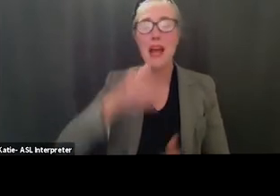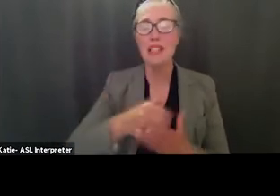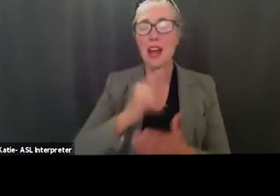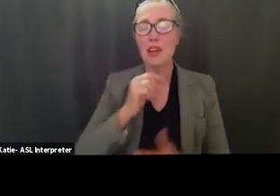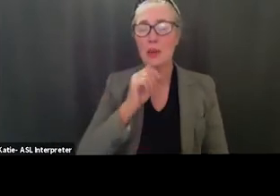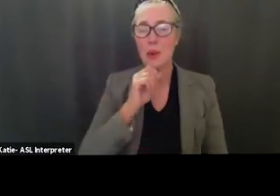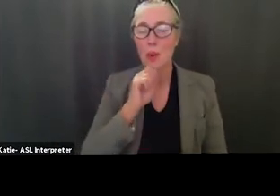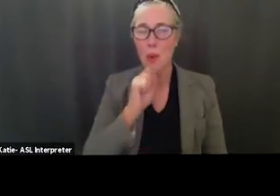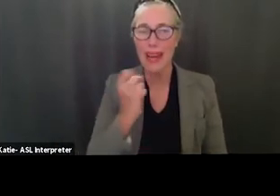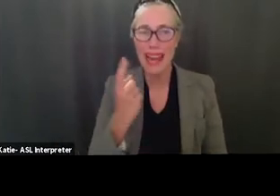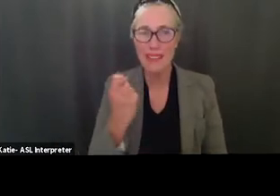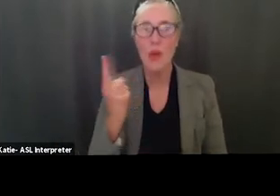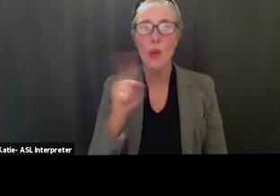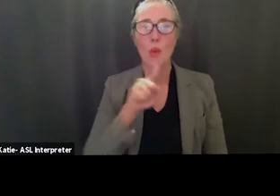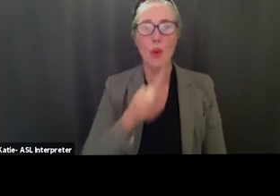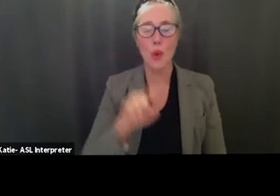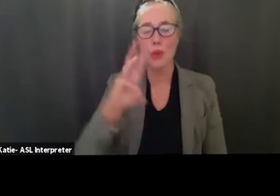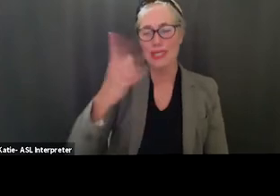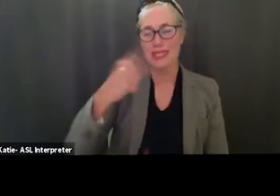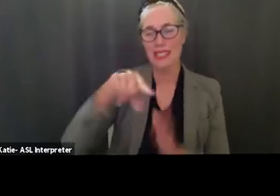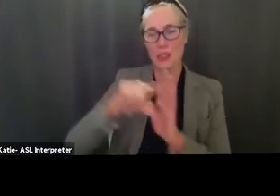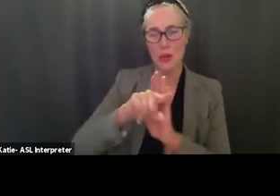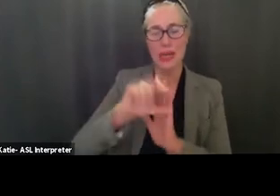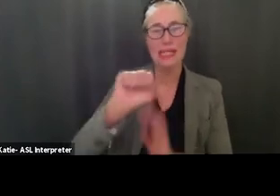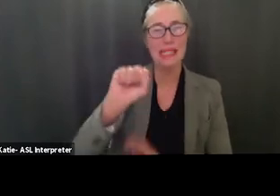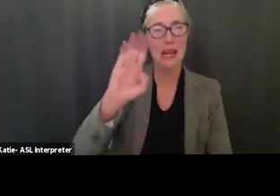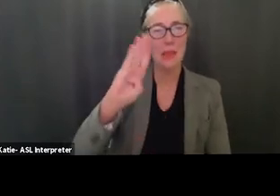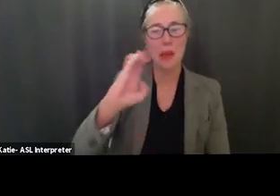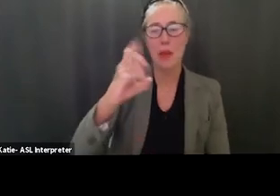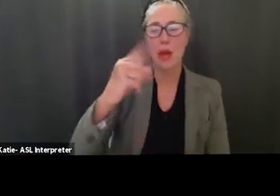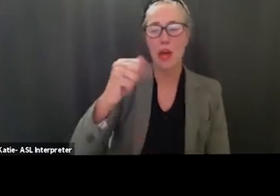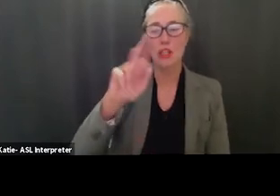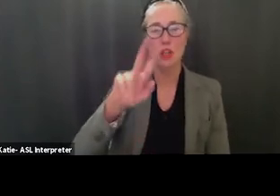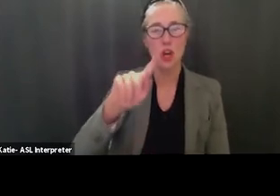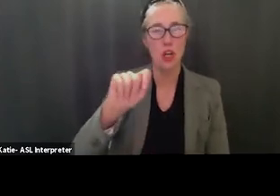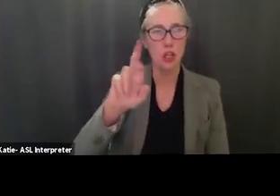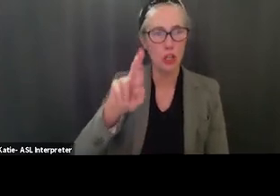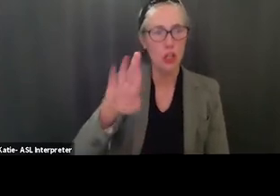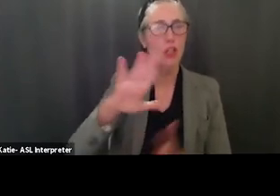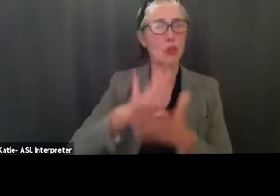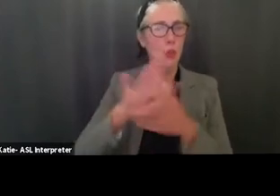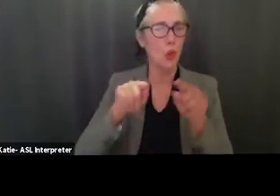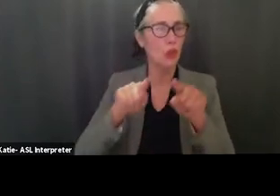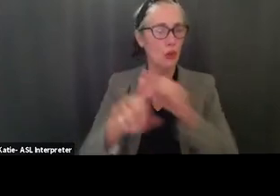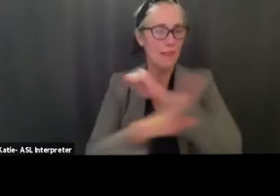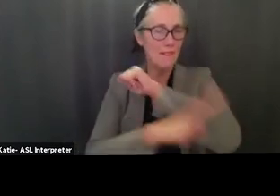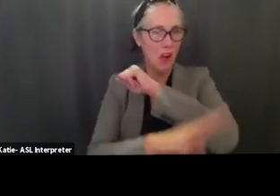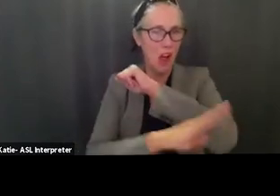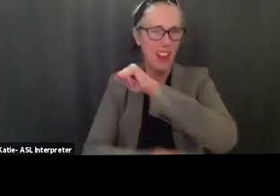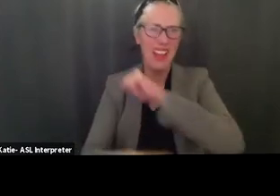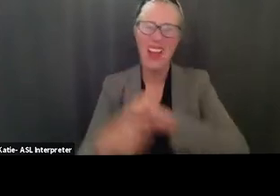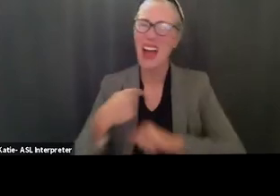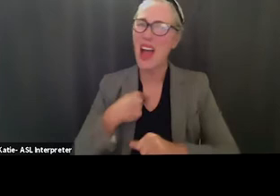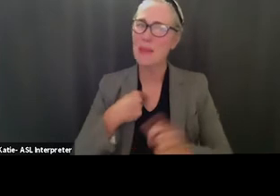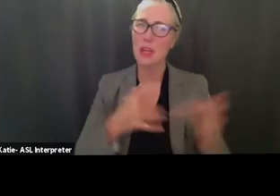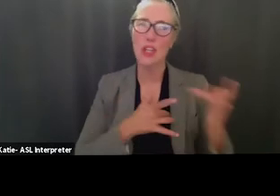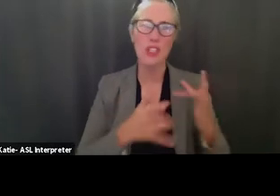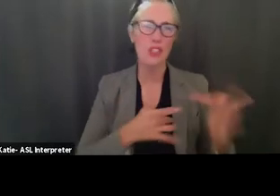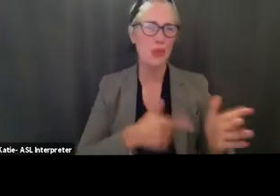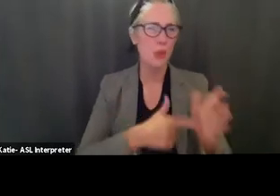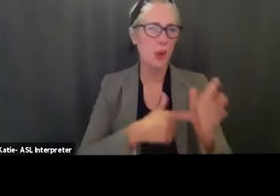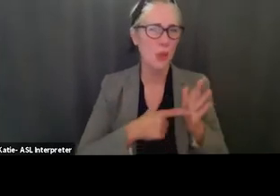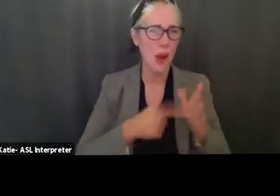grade at santa barbara charter school in the fall i'm here because i want to express my concern about requiring masks on children